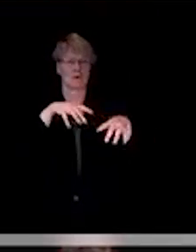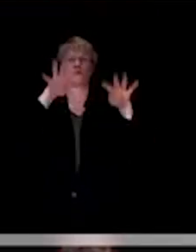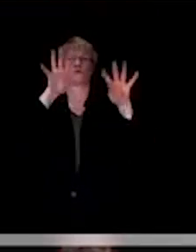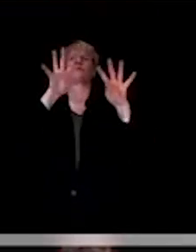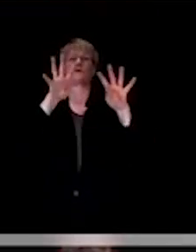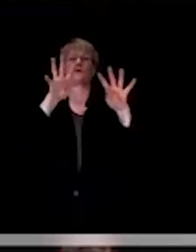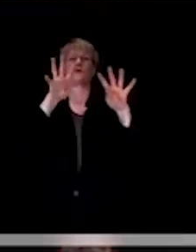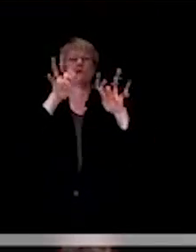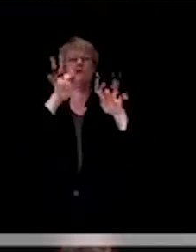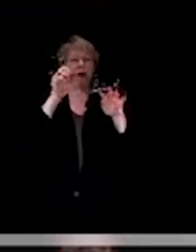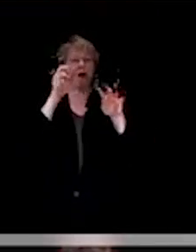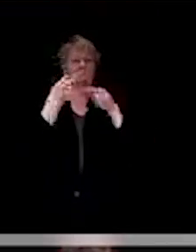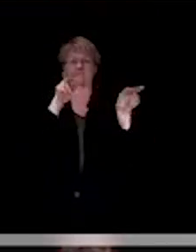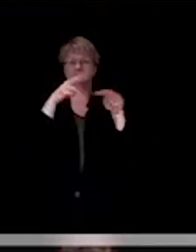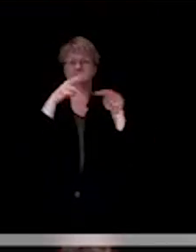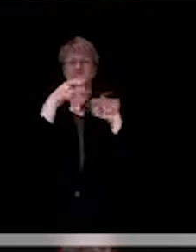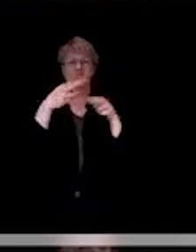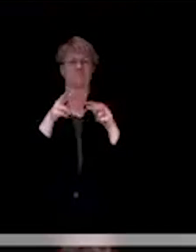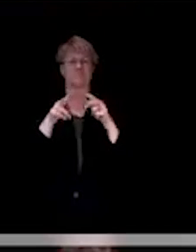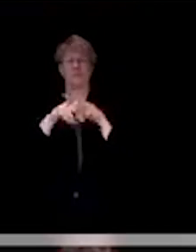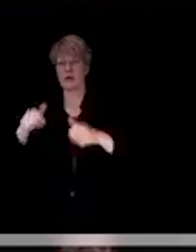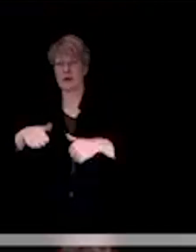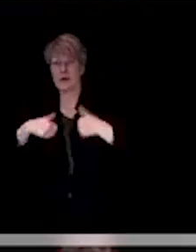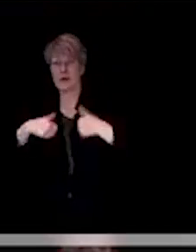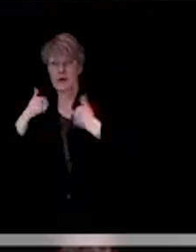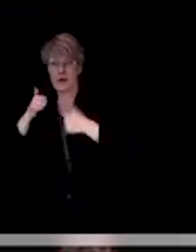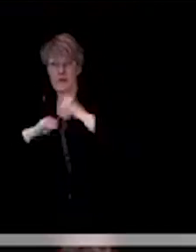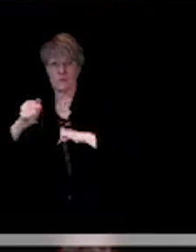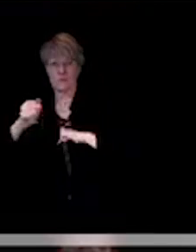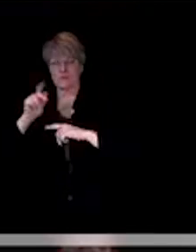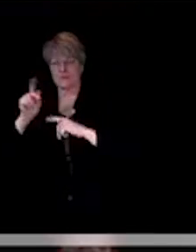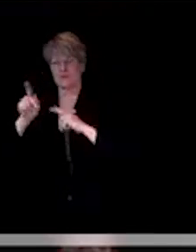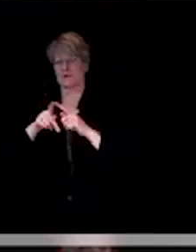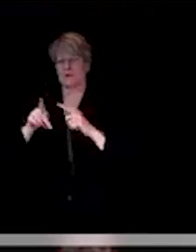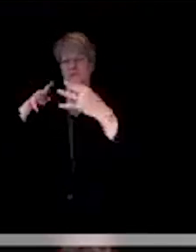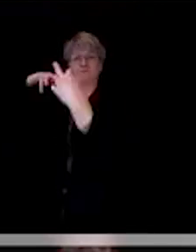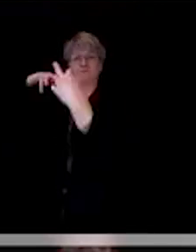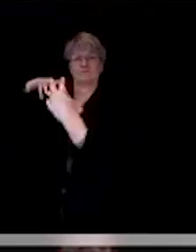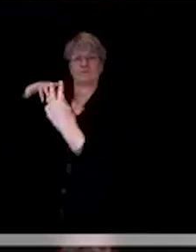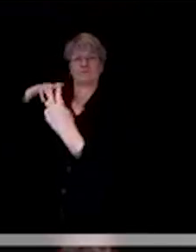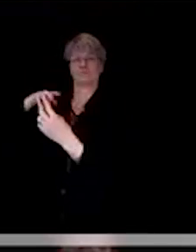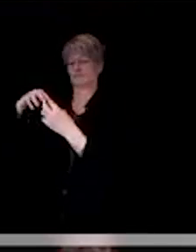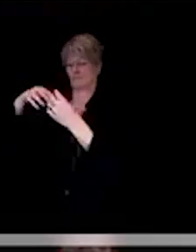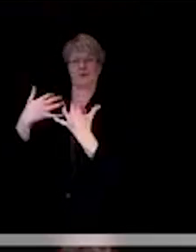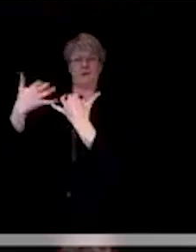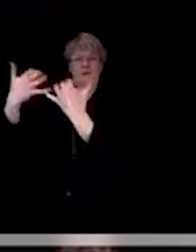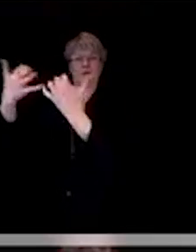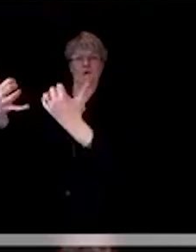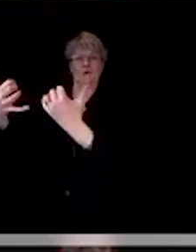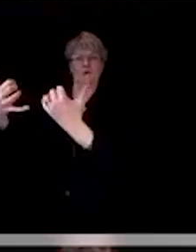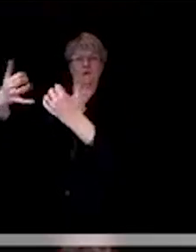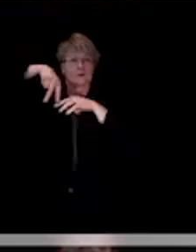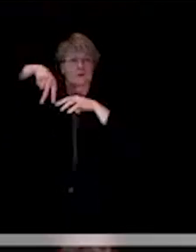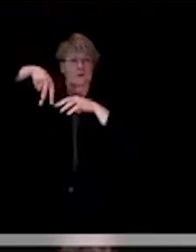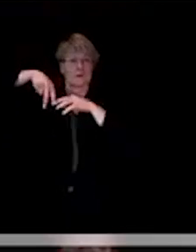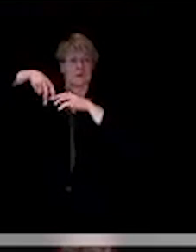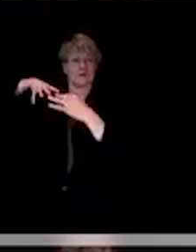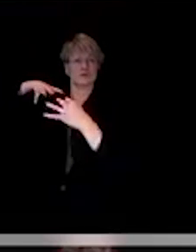When you have a live performance, now you have people facing one another and somebody's either talking or singing or doing something